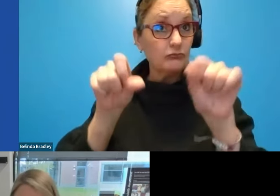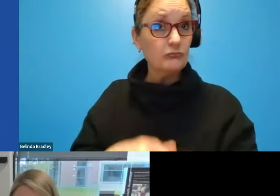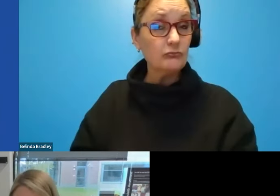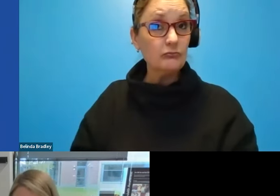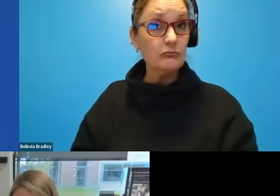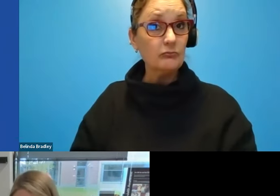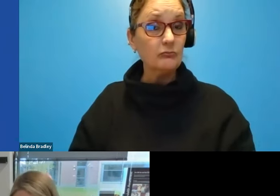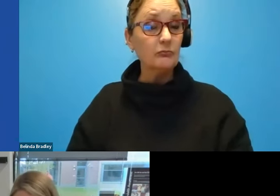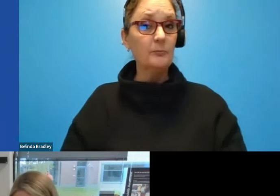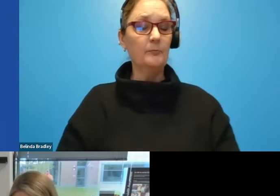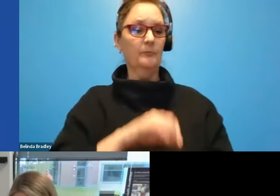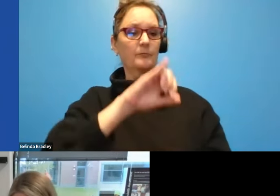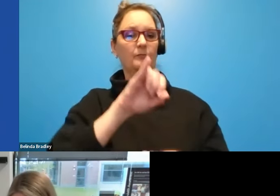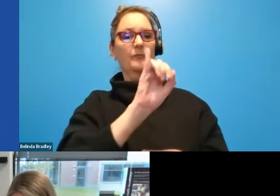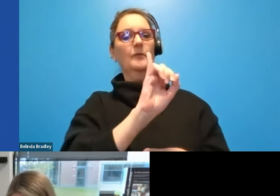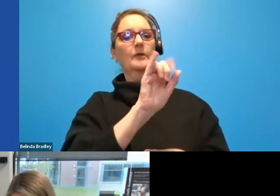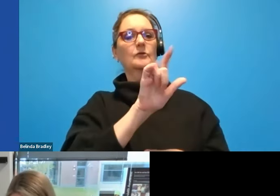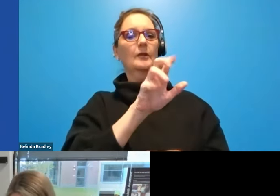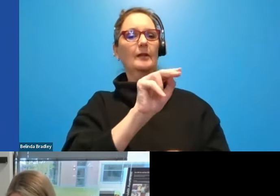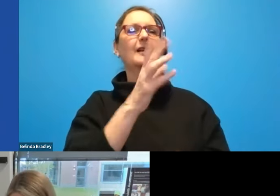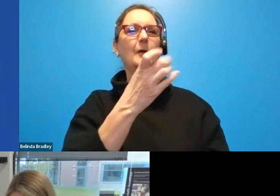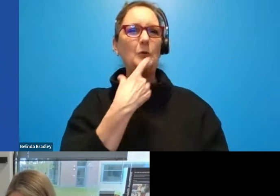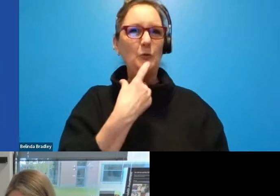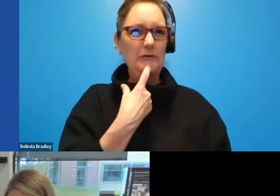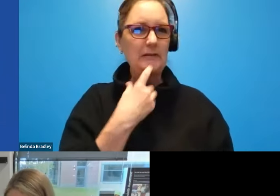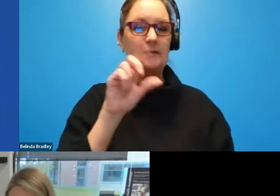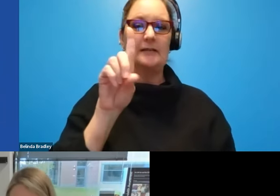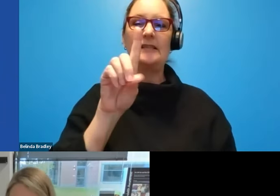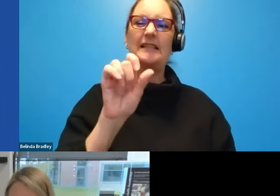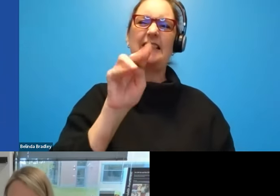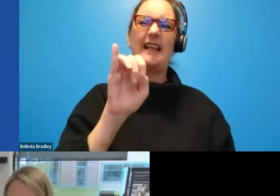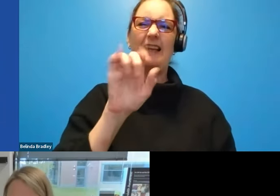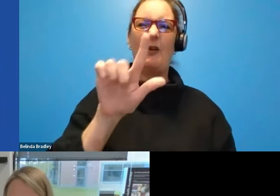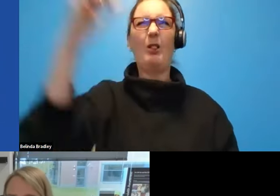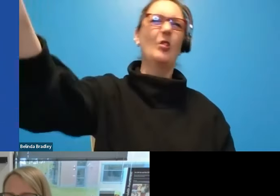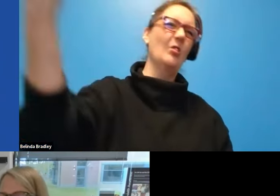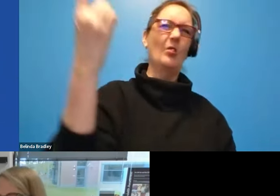Yep. Um, I've always wanted to say this, but Daniel, come on down.